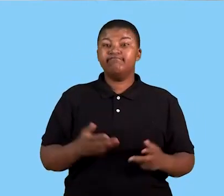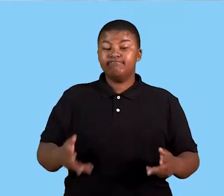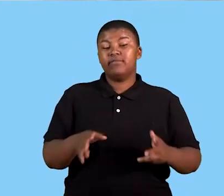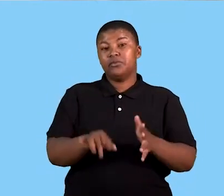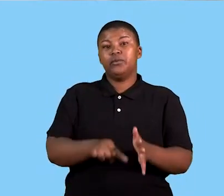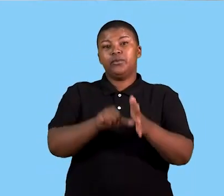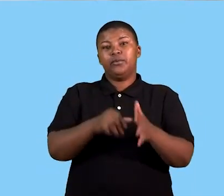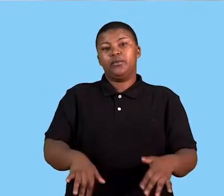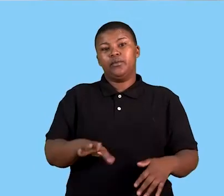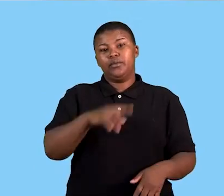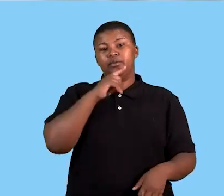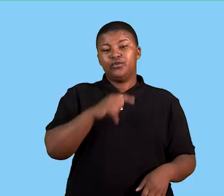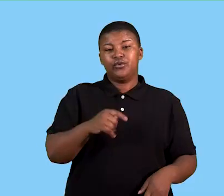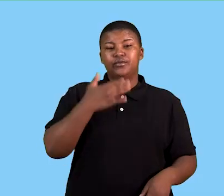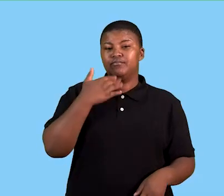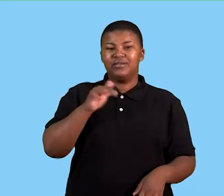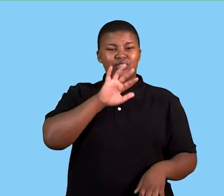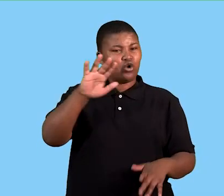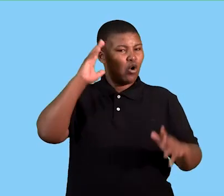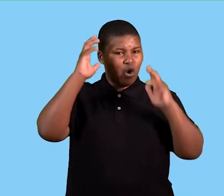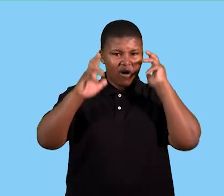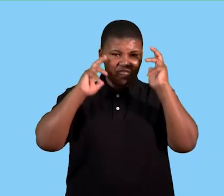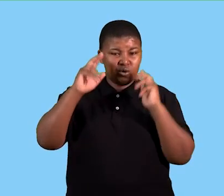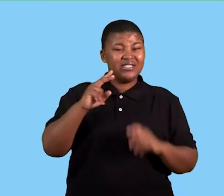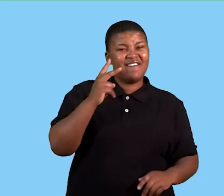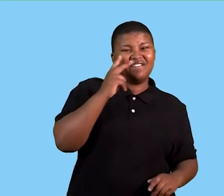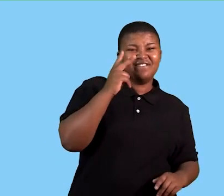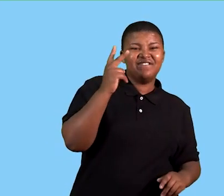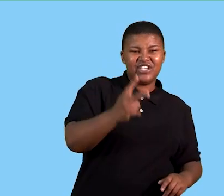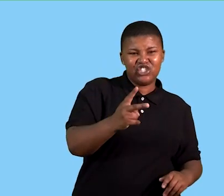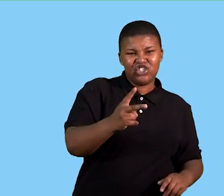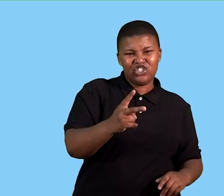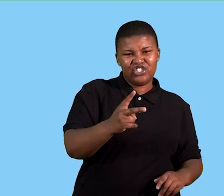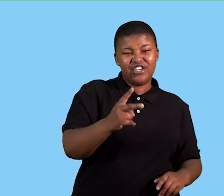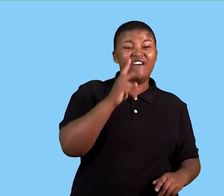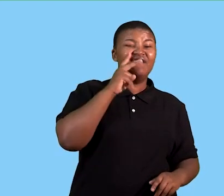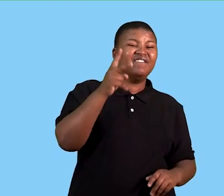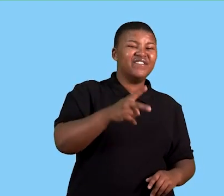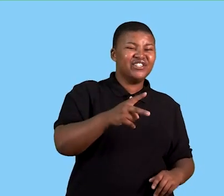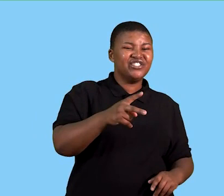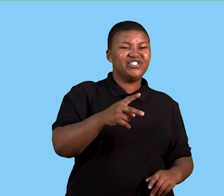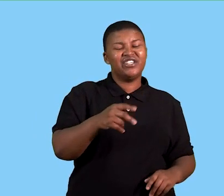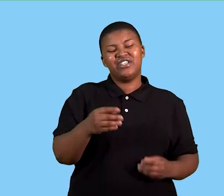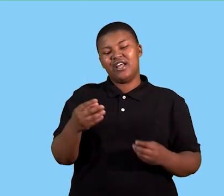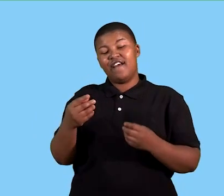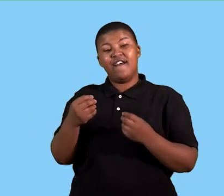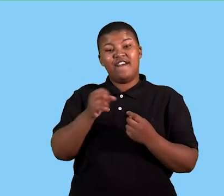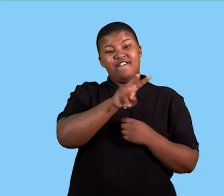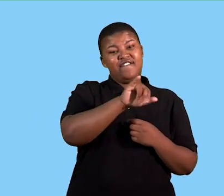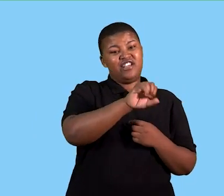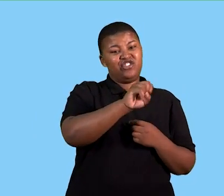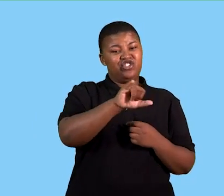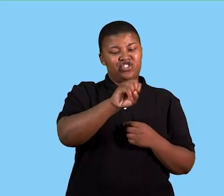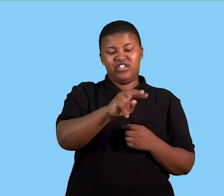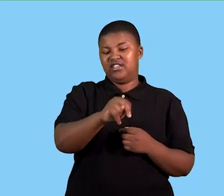So it is very important, please do not confuse the vision statement or the vision rather with